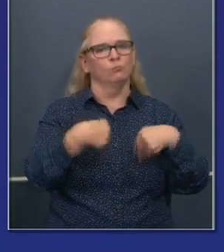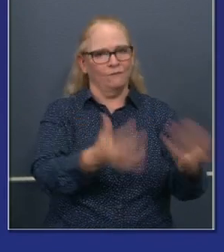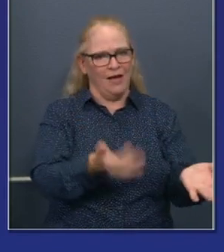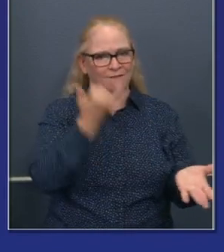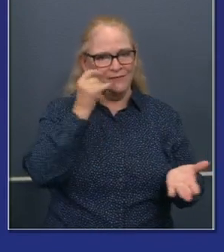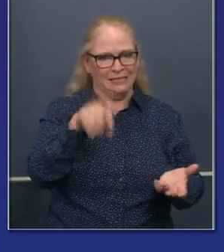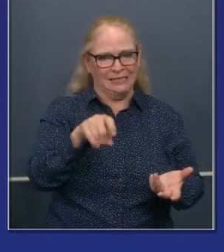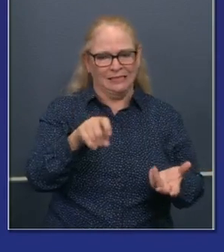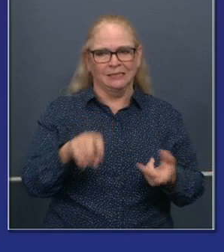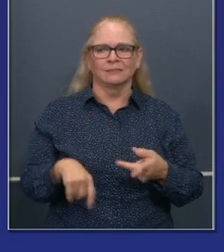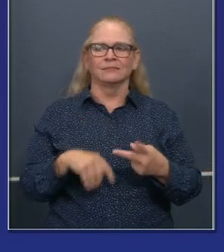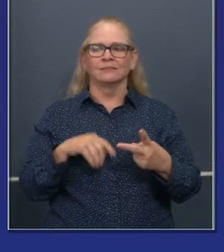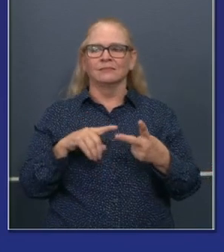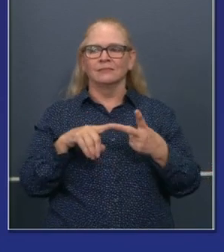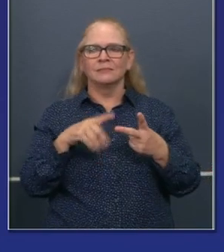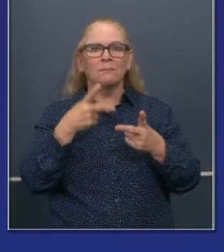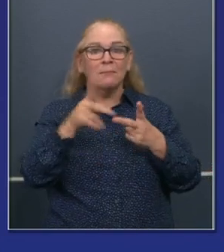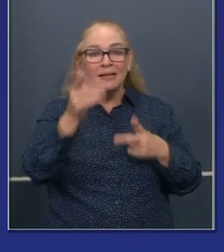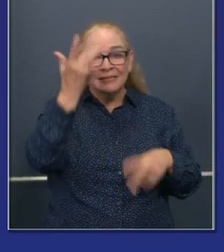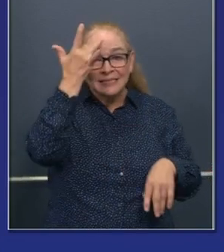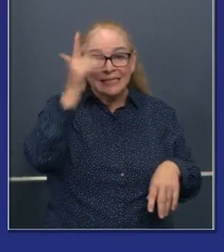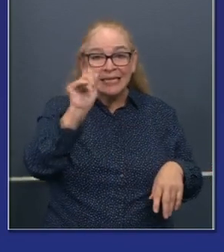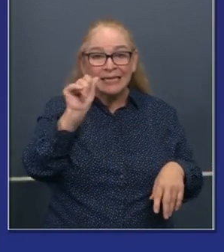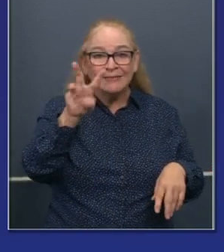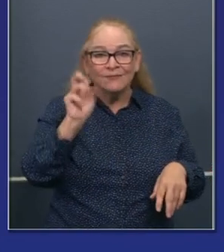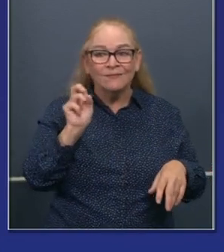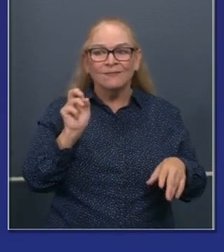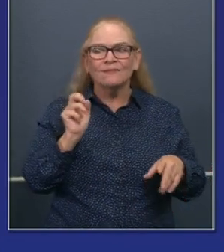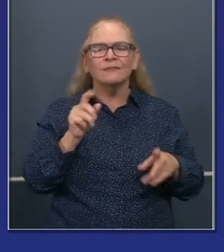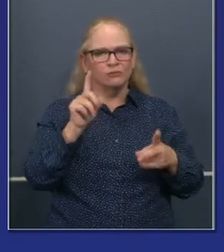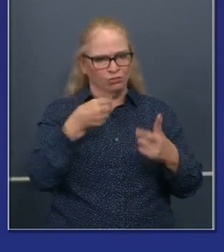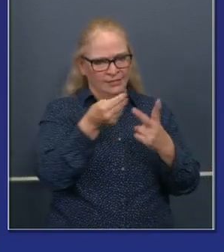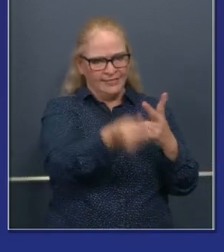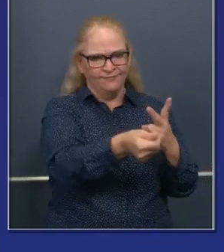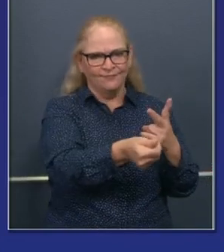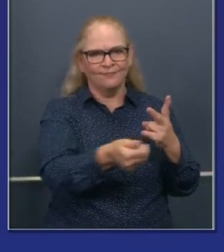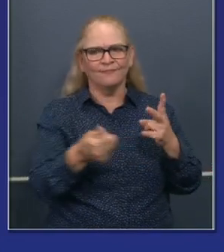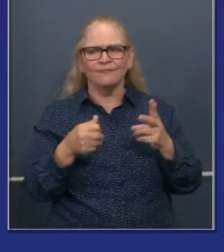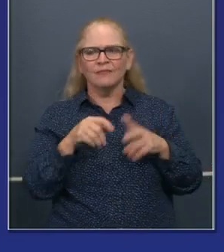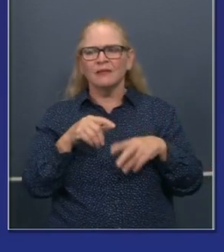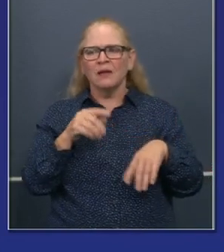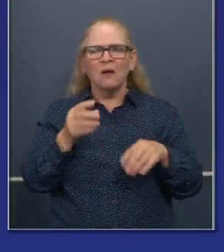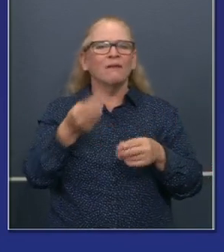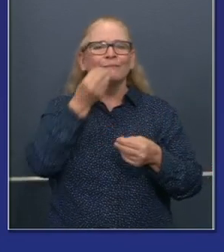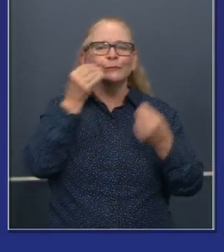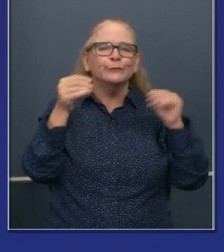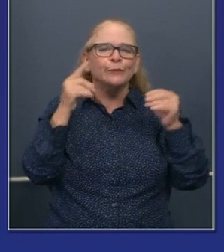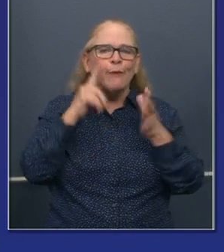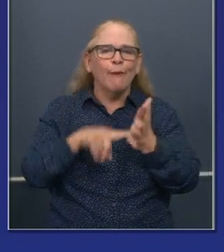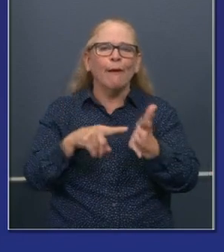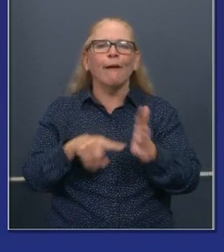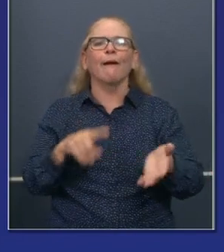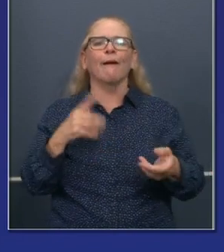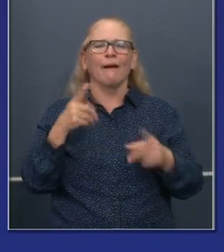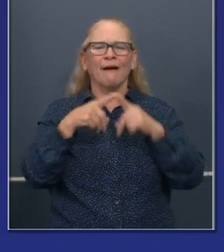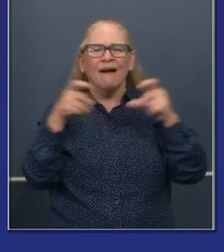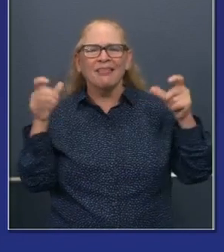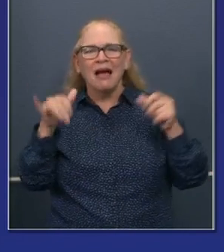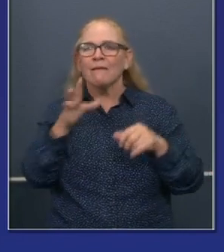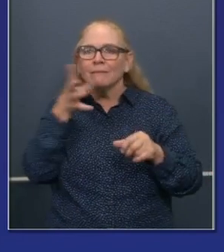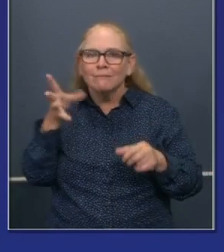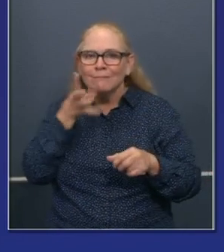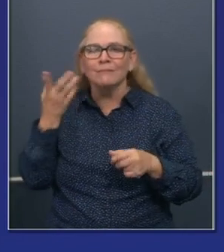that we provided in this pandemic for our food service workers, the paid family leave, uh, so people can care for